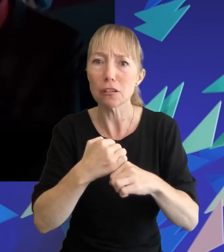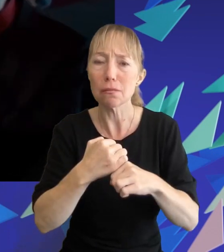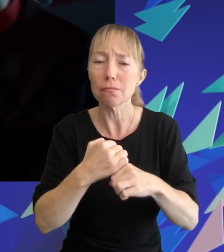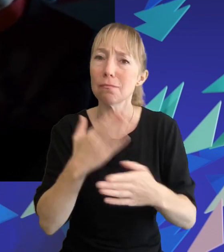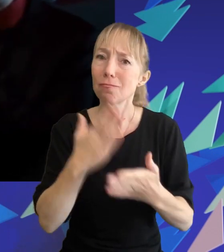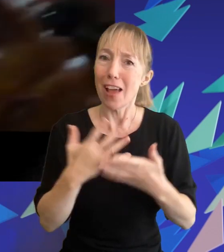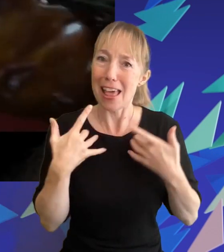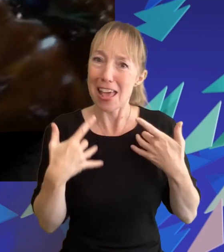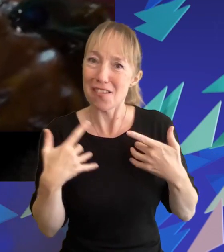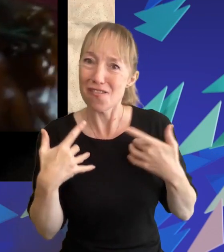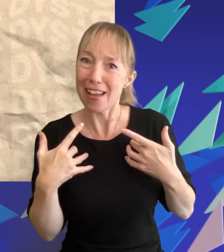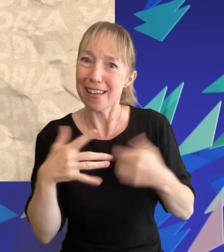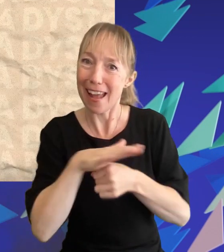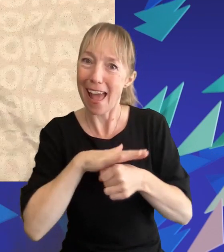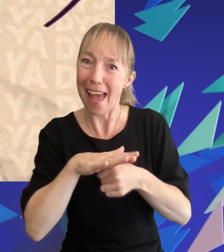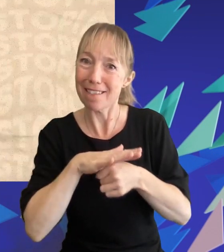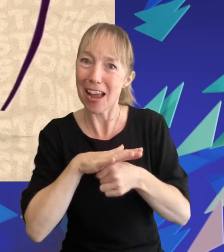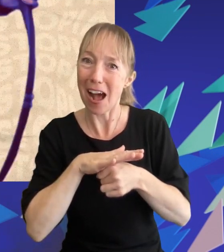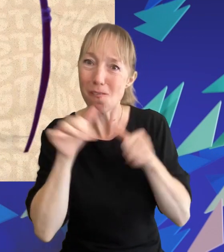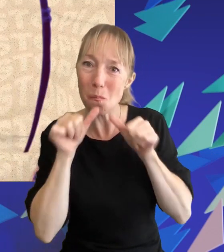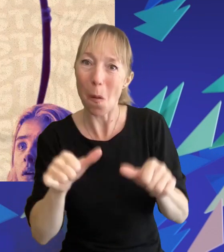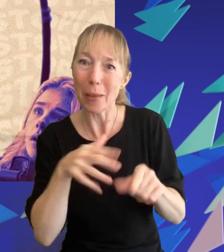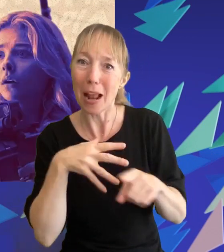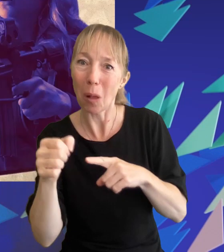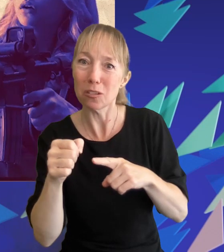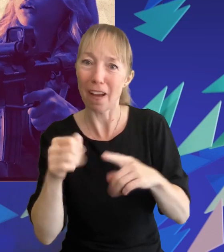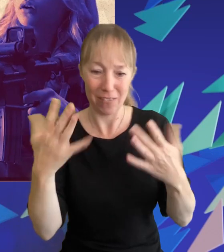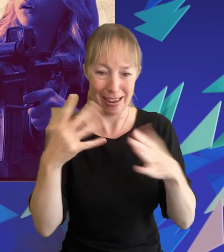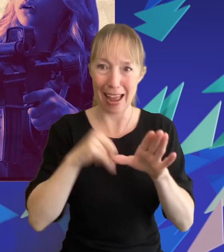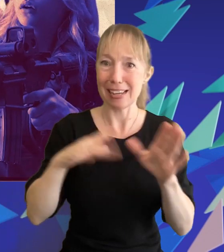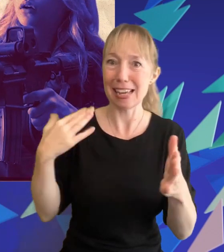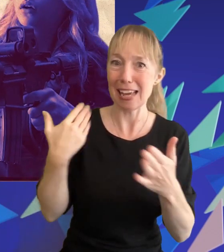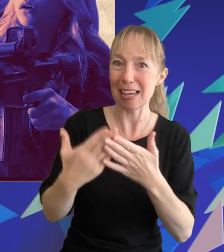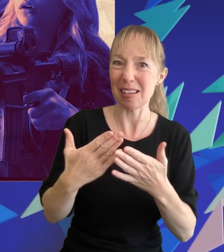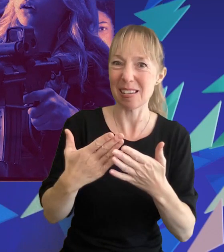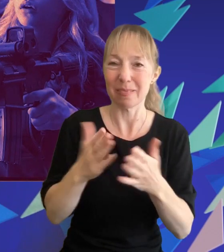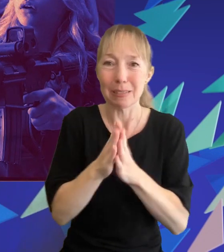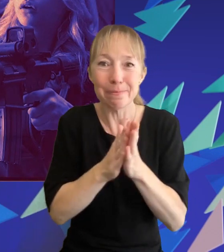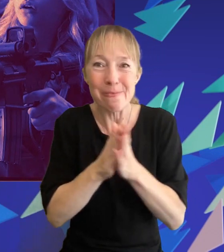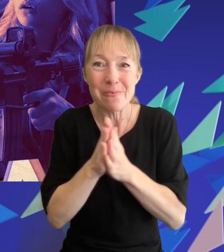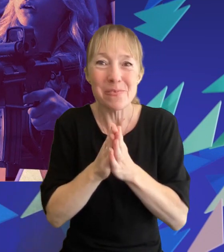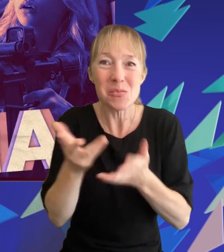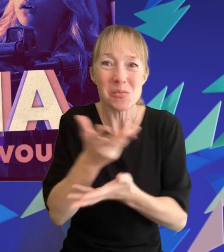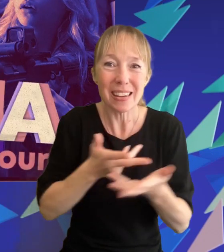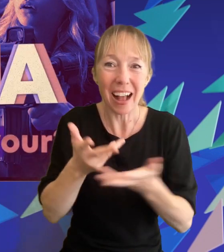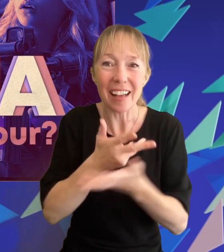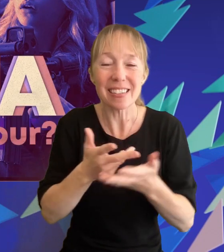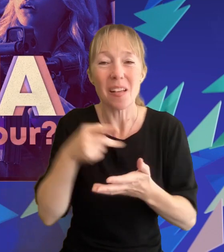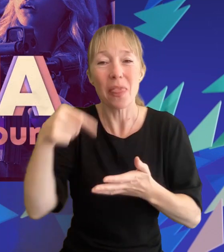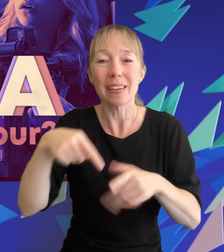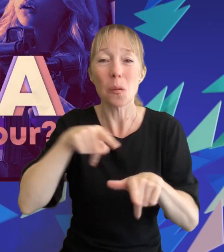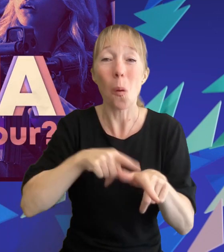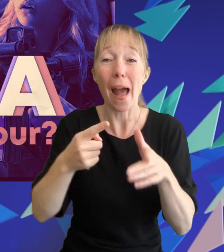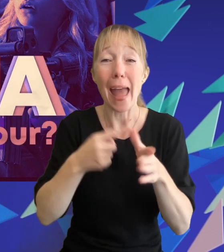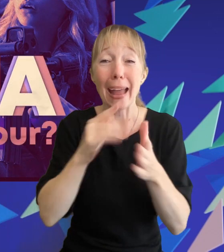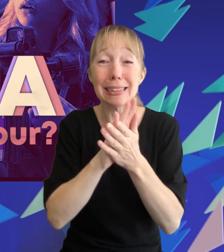fascinating area of pop culture over the last decade which we can't wait to dive into together this is ya dystopia